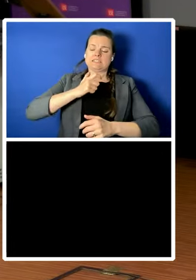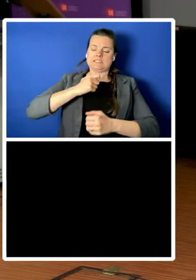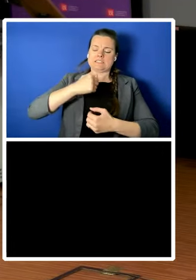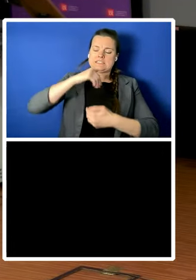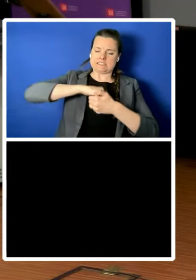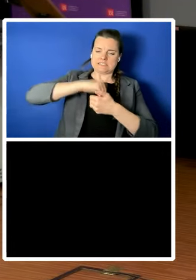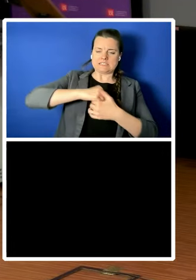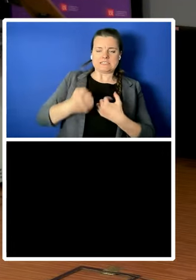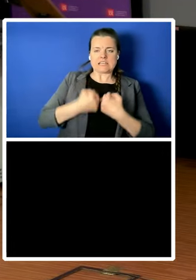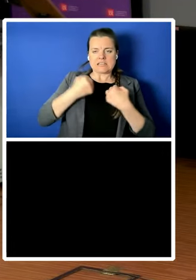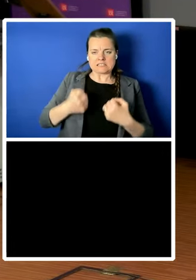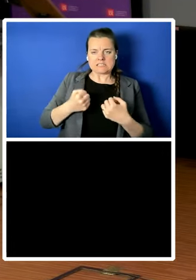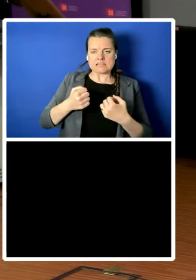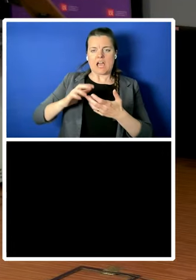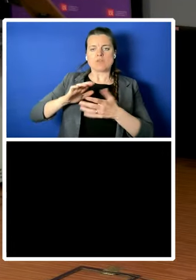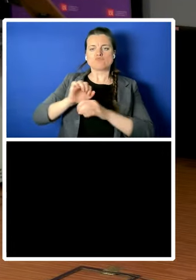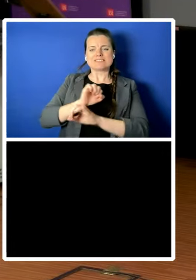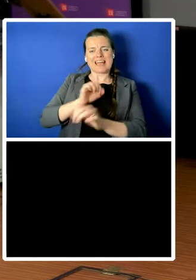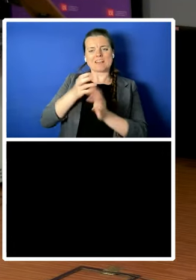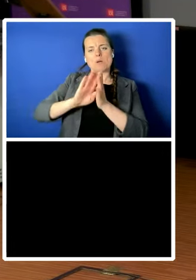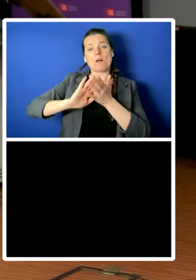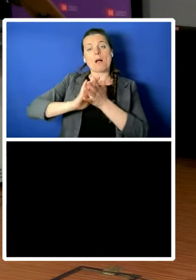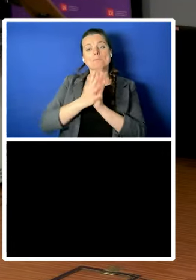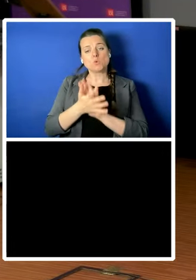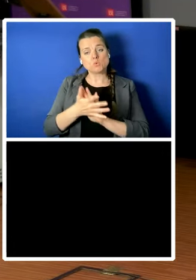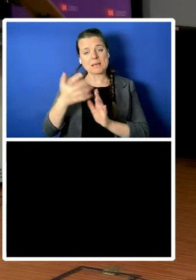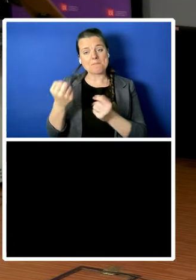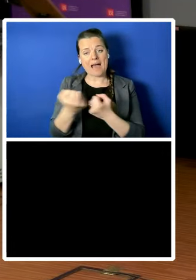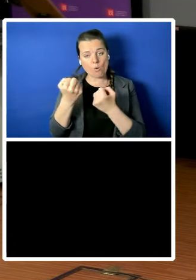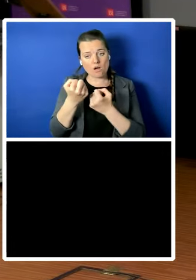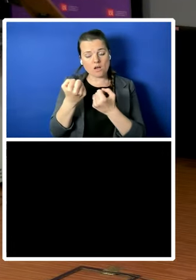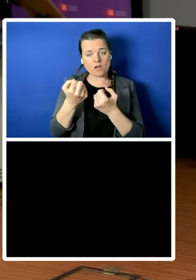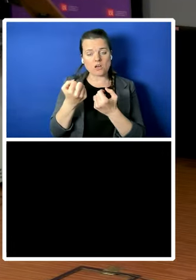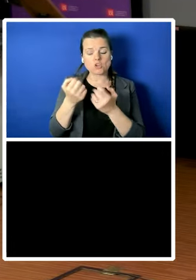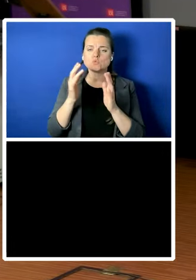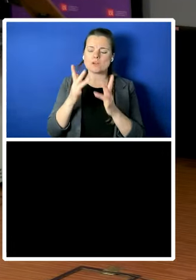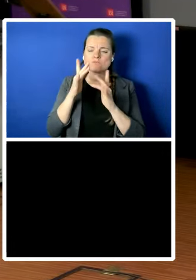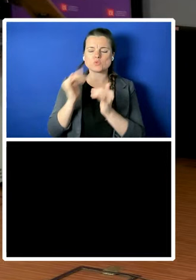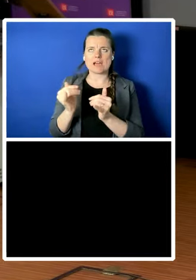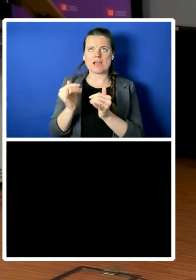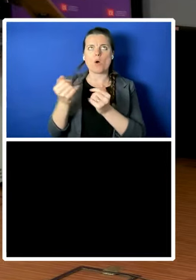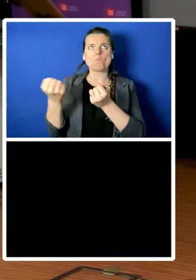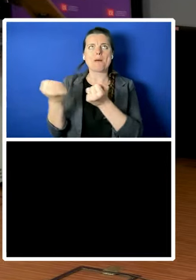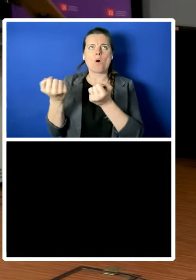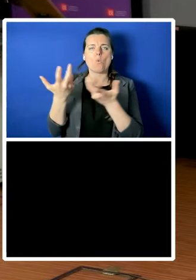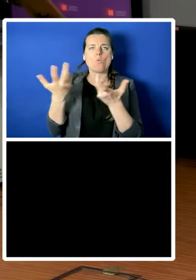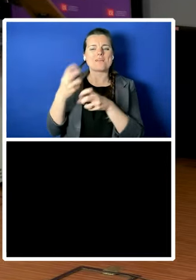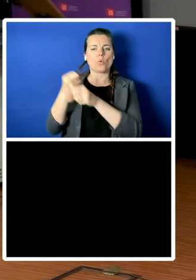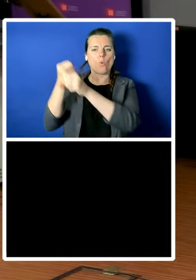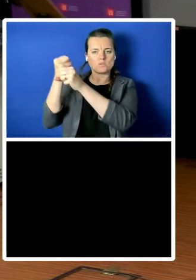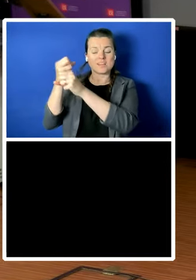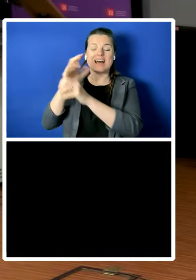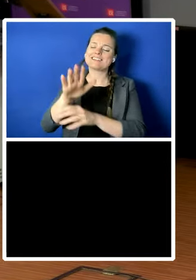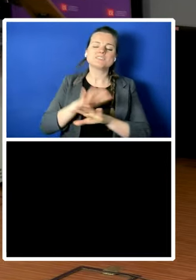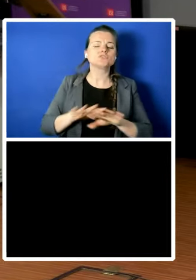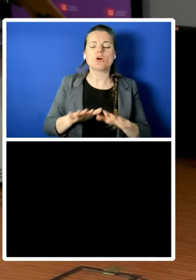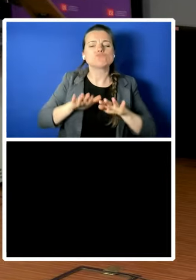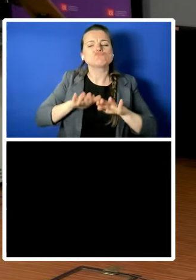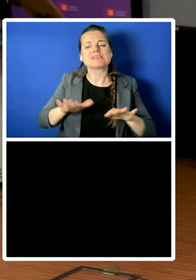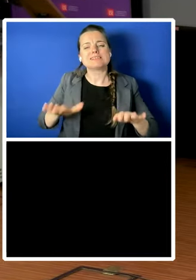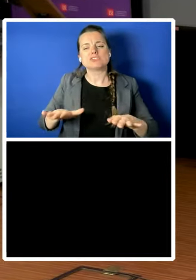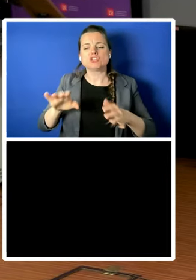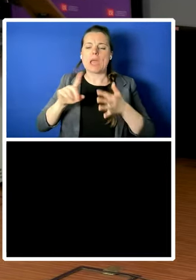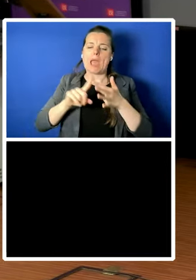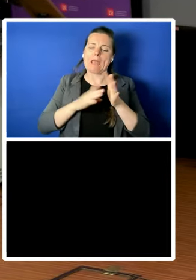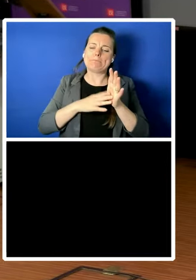power is and you know and the new imperium is not the british empire or the or the russian